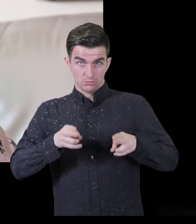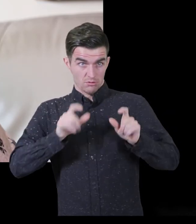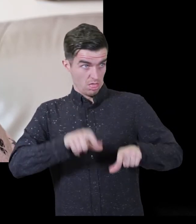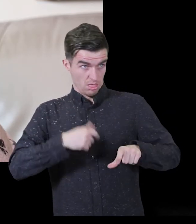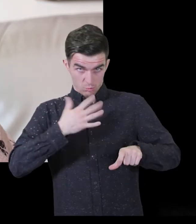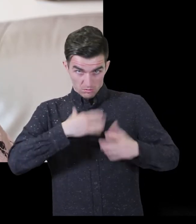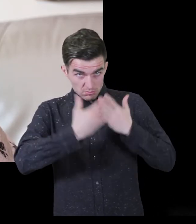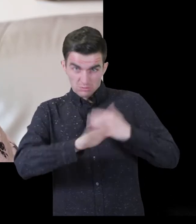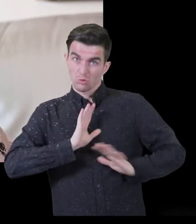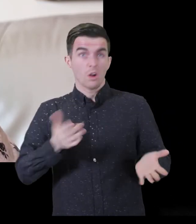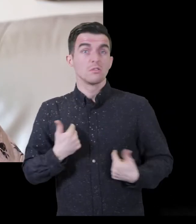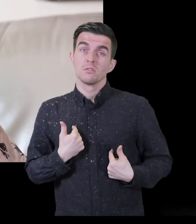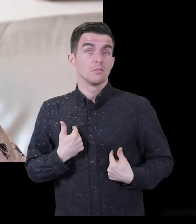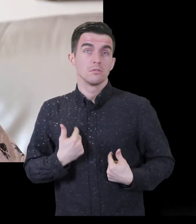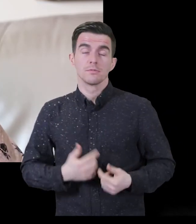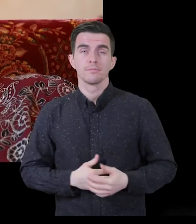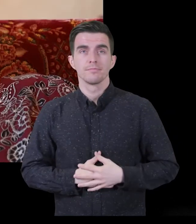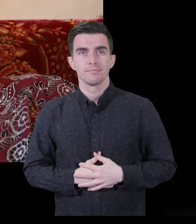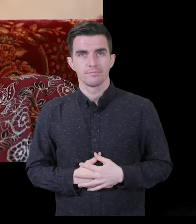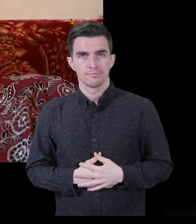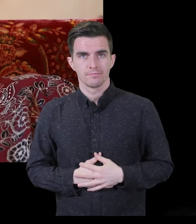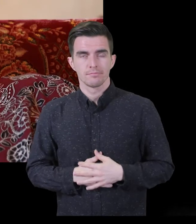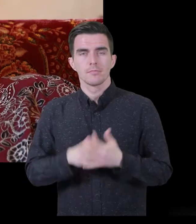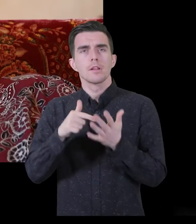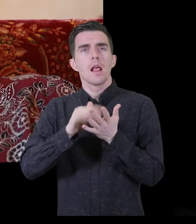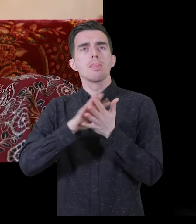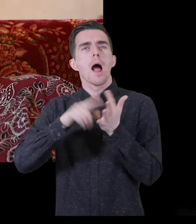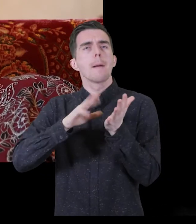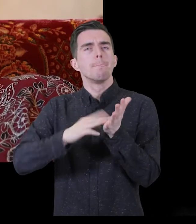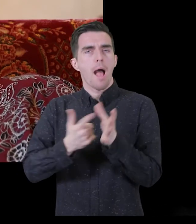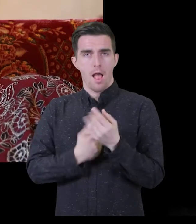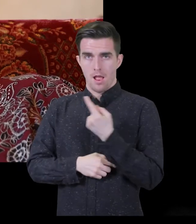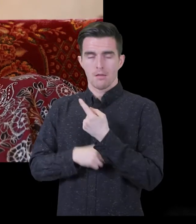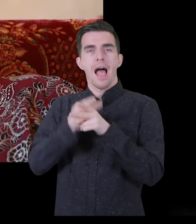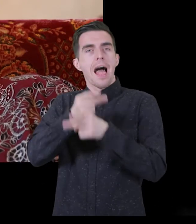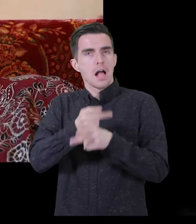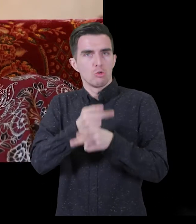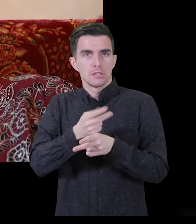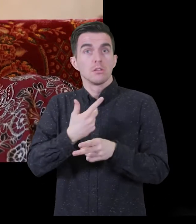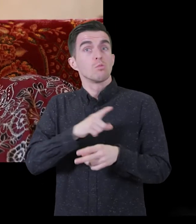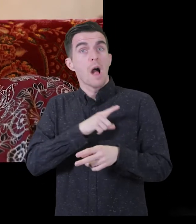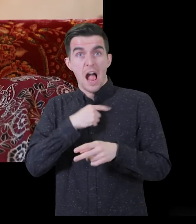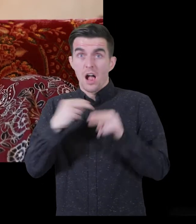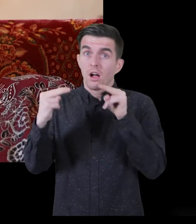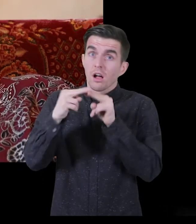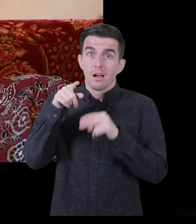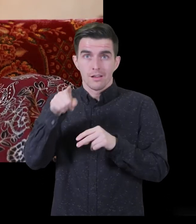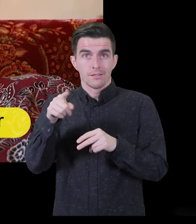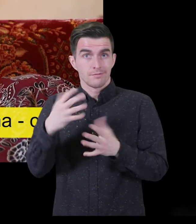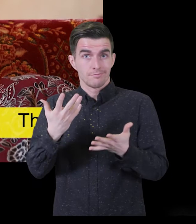in this house and that was something I didn't want to do. Well, reason I got in contact with the sensory support team was